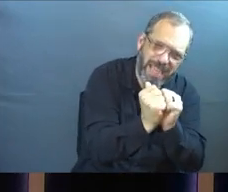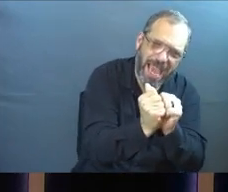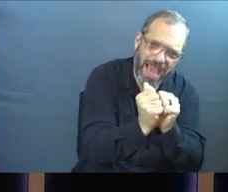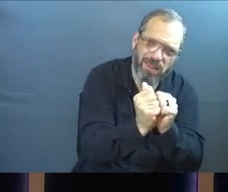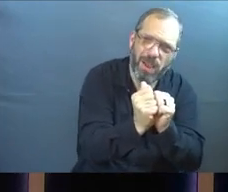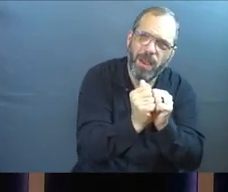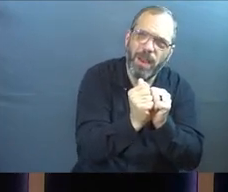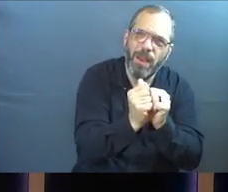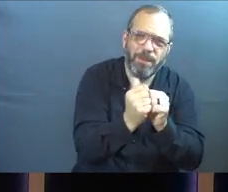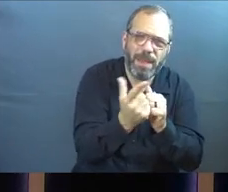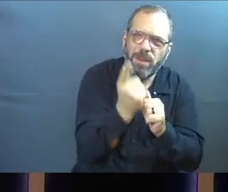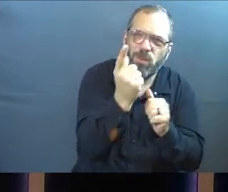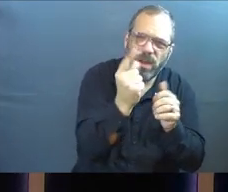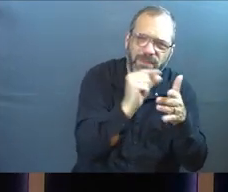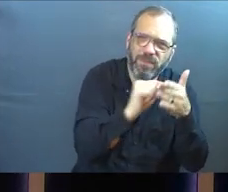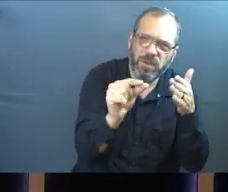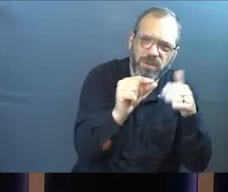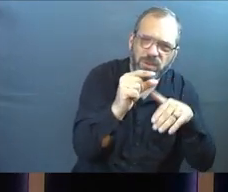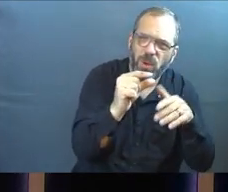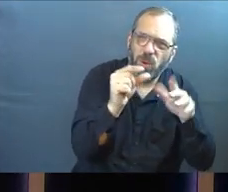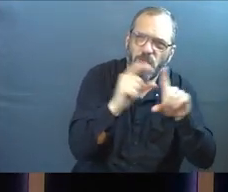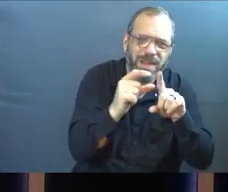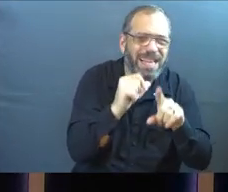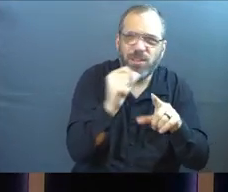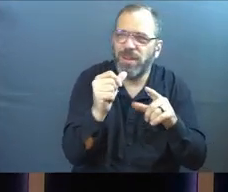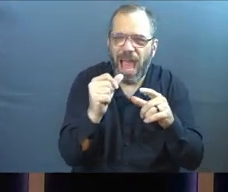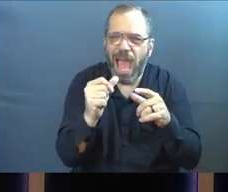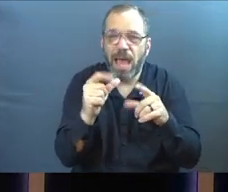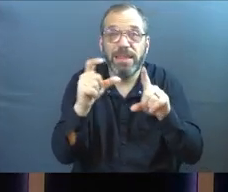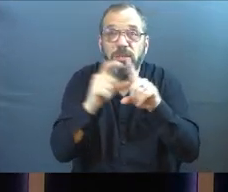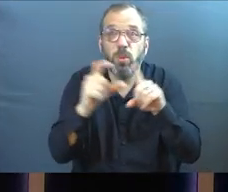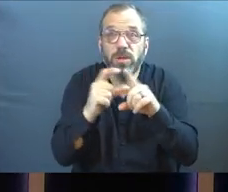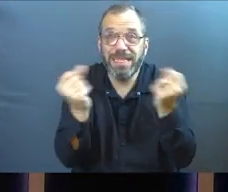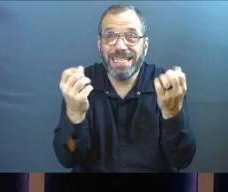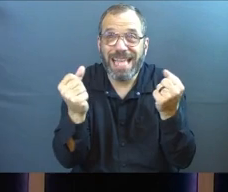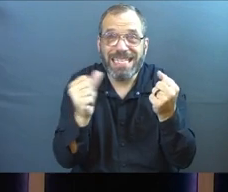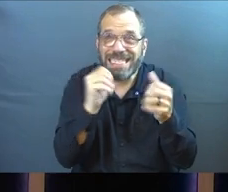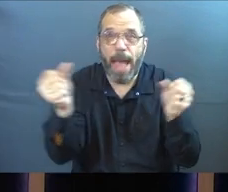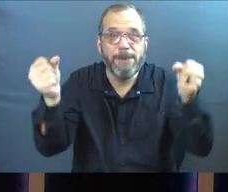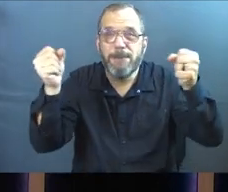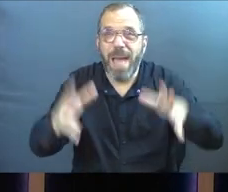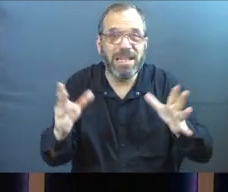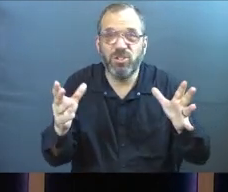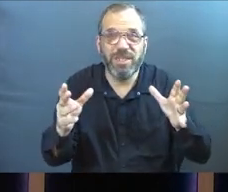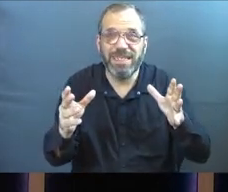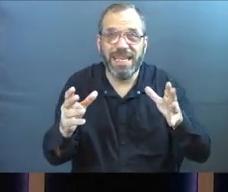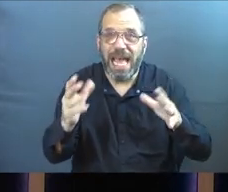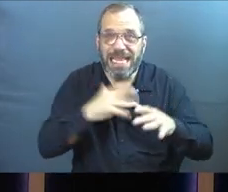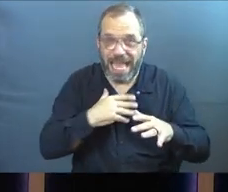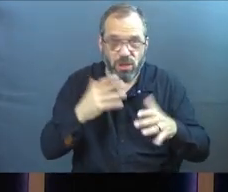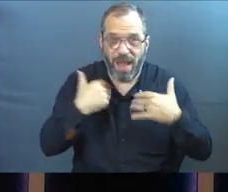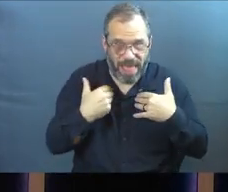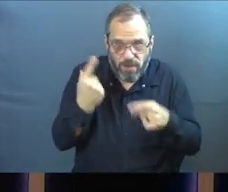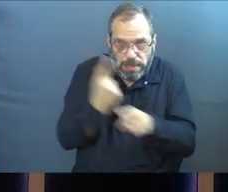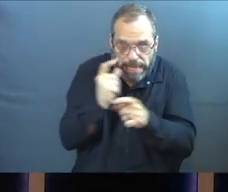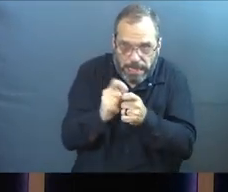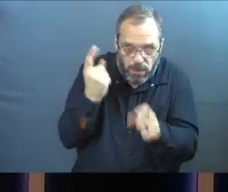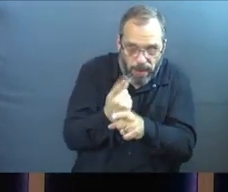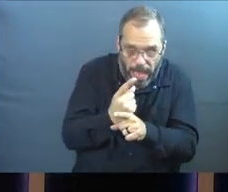we're just going to whisper one phrase at a time. And these are not magic words, by the way. It's not words that you have to get right